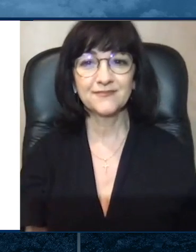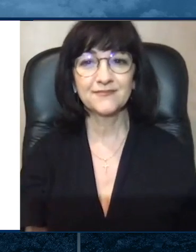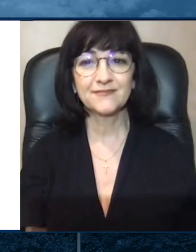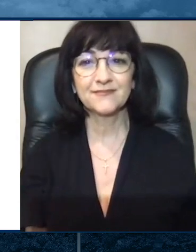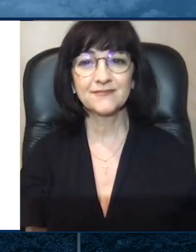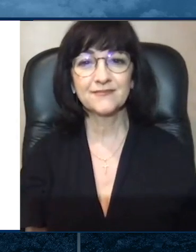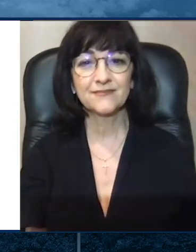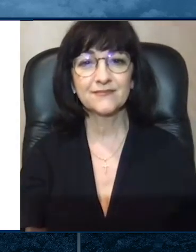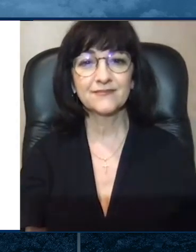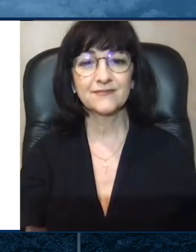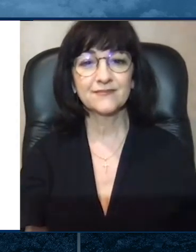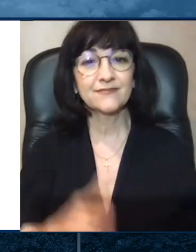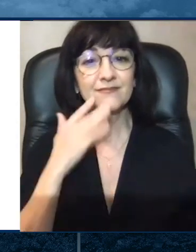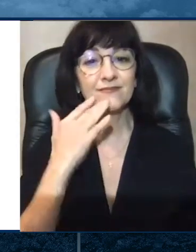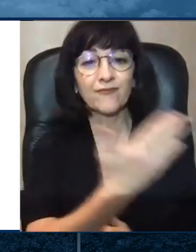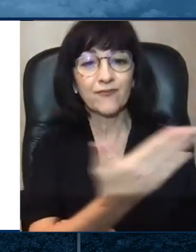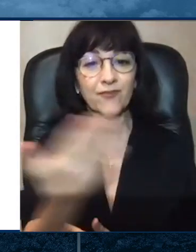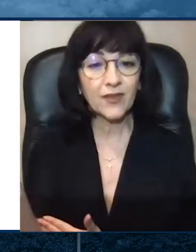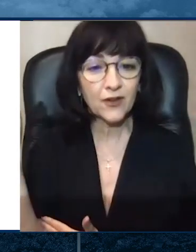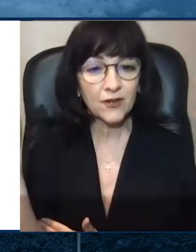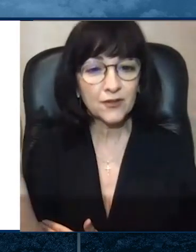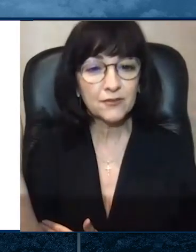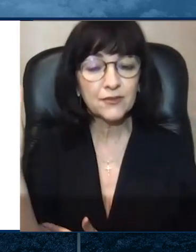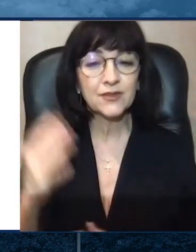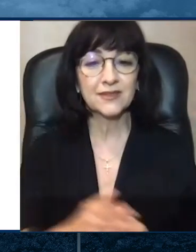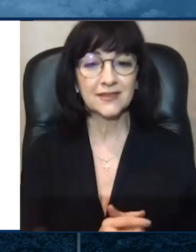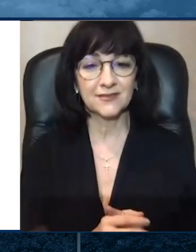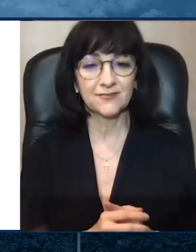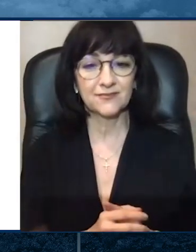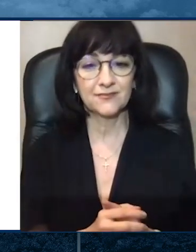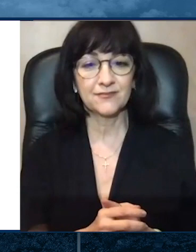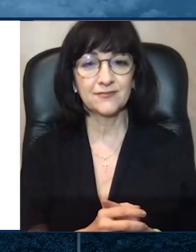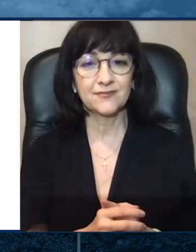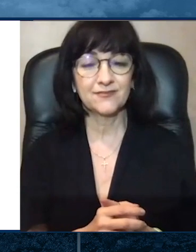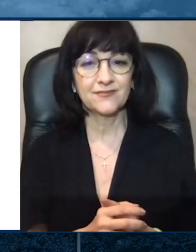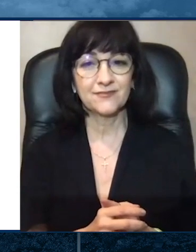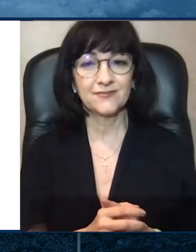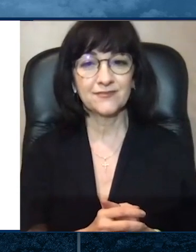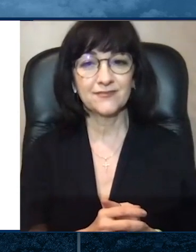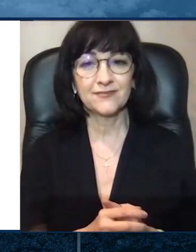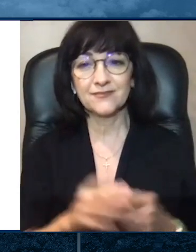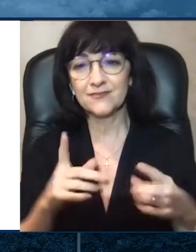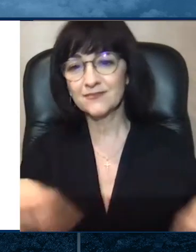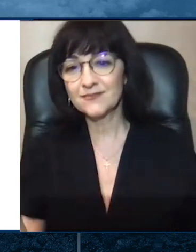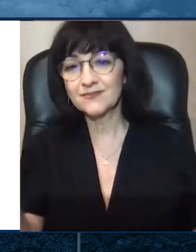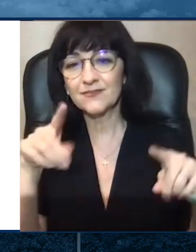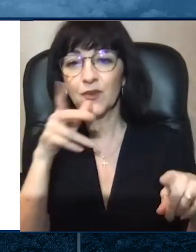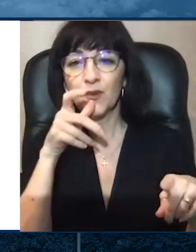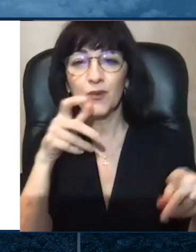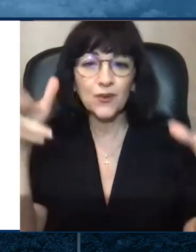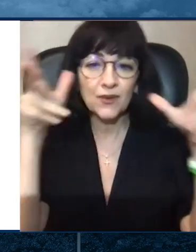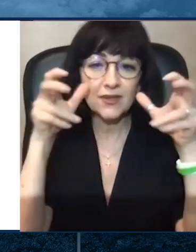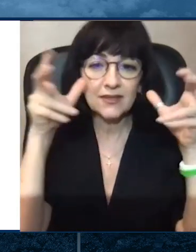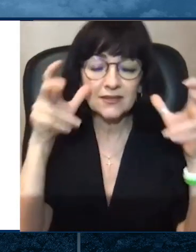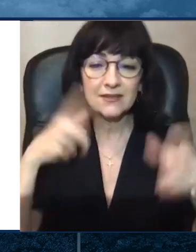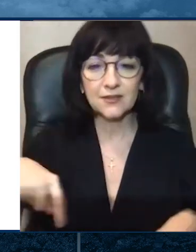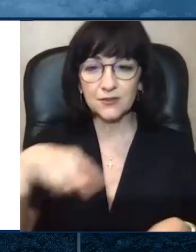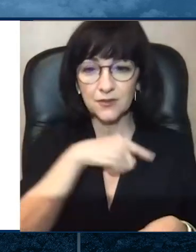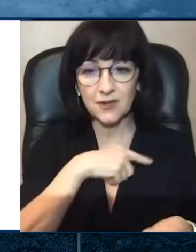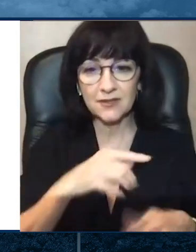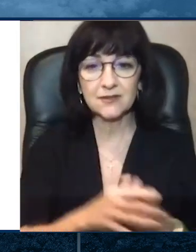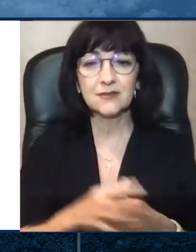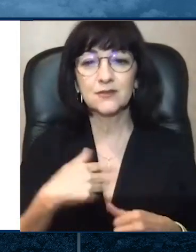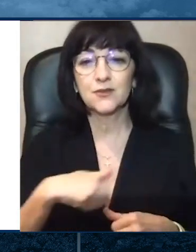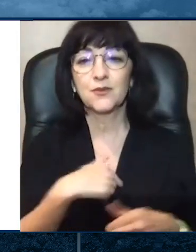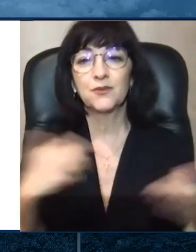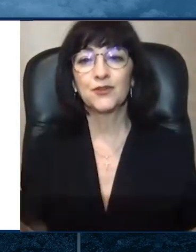Buenos días a todos los que nos sintonizan esta mañana. Estamos en nuestros espacios virtuales, sintonizando